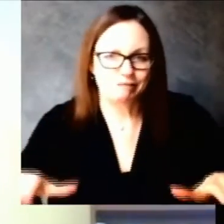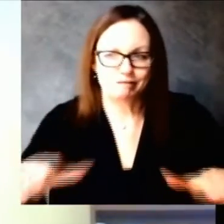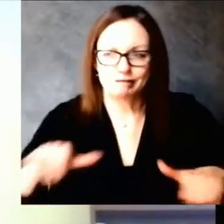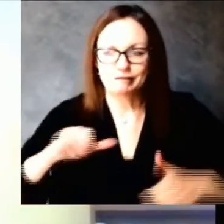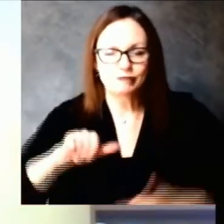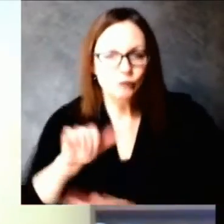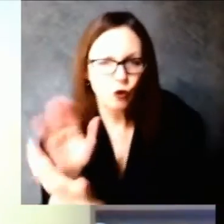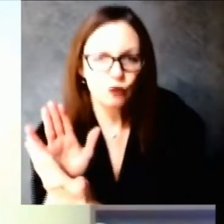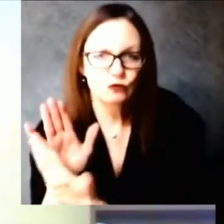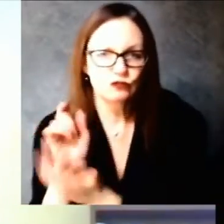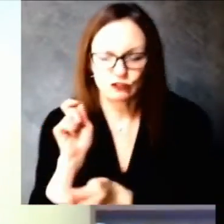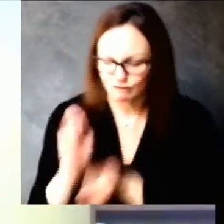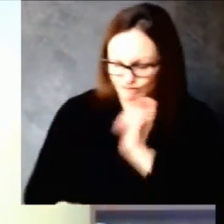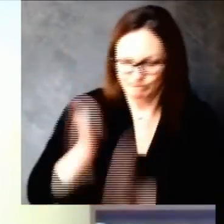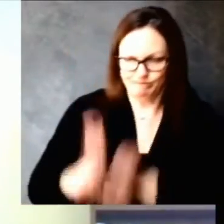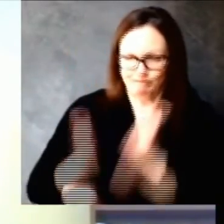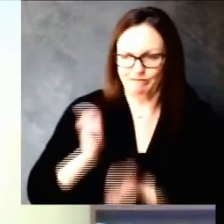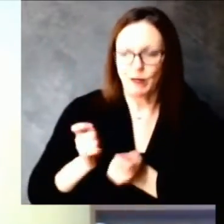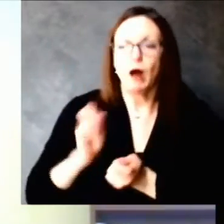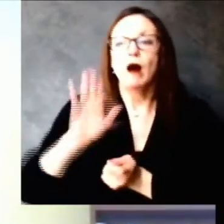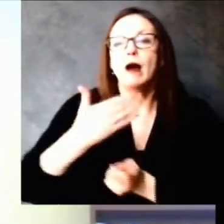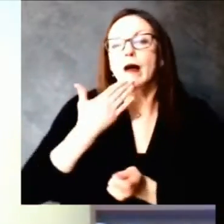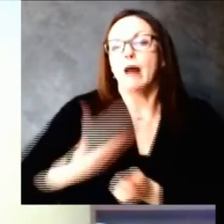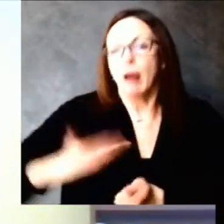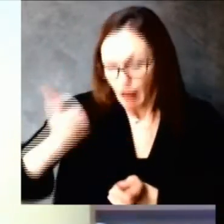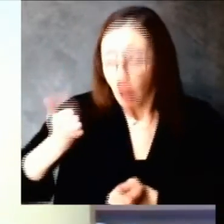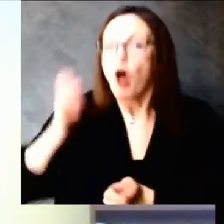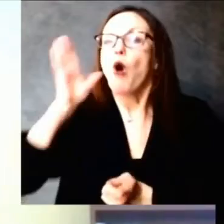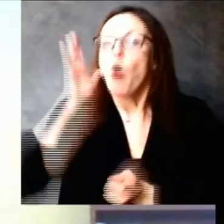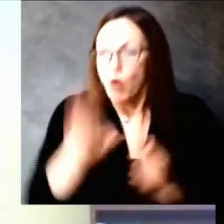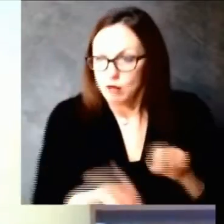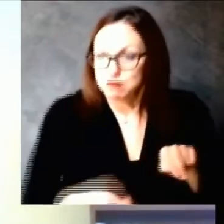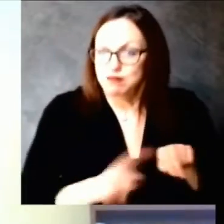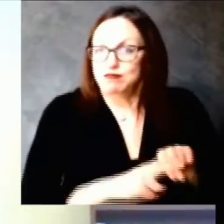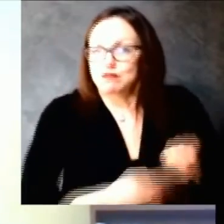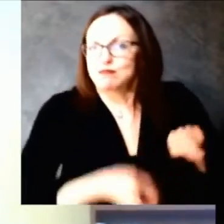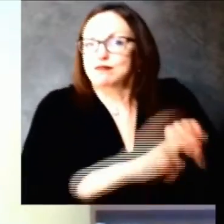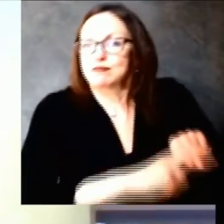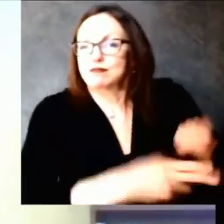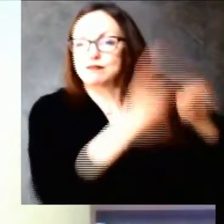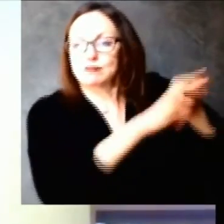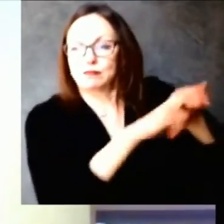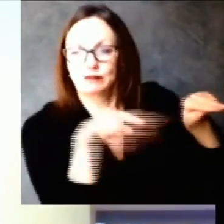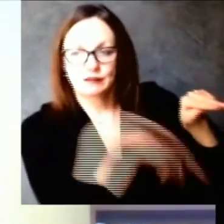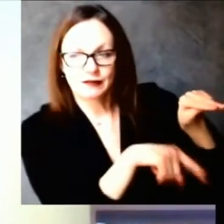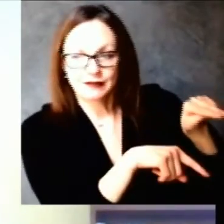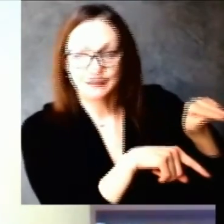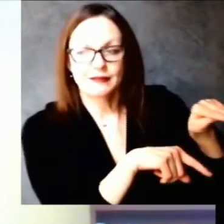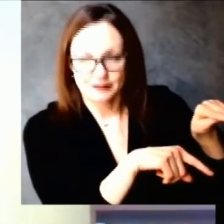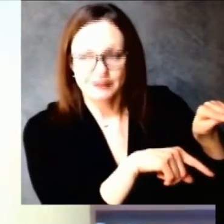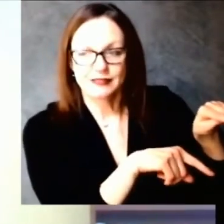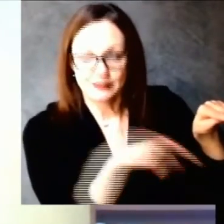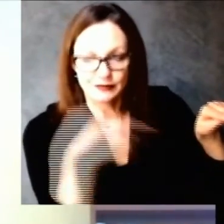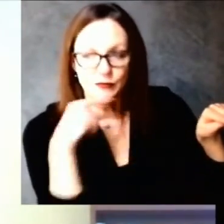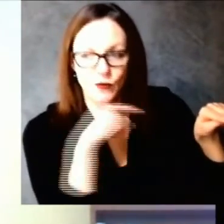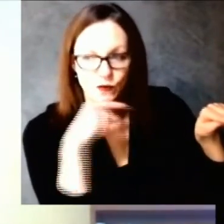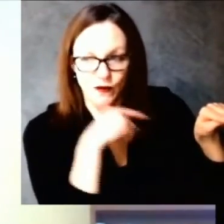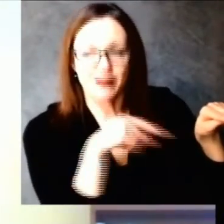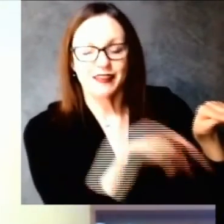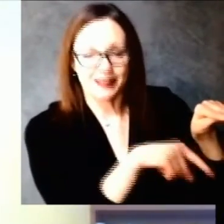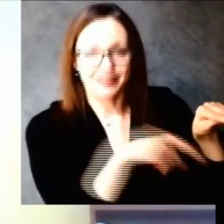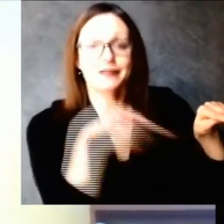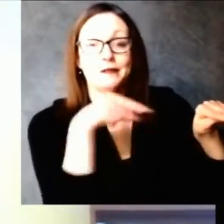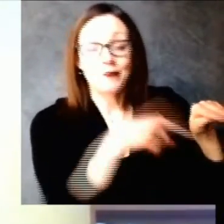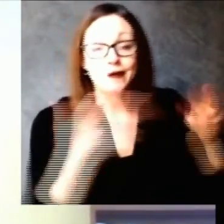state and i think that is definitely contributing but i also think it's because up until three weeks ago we did not